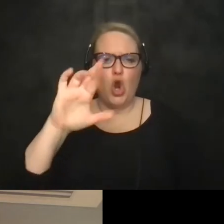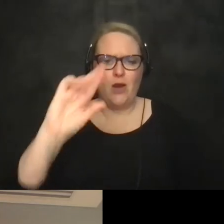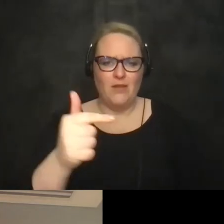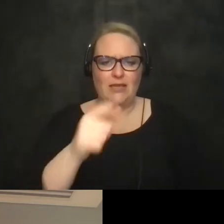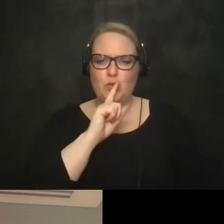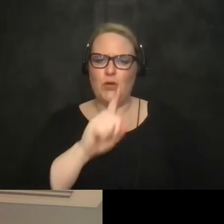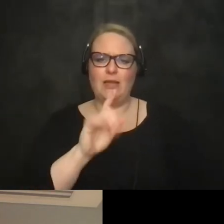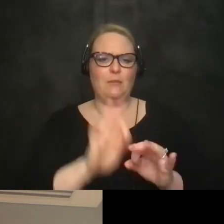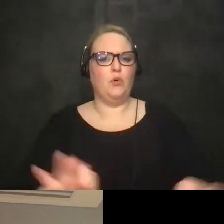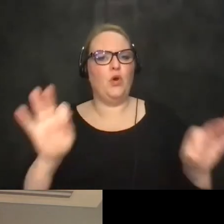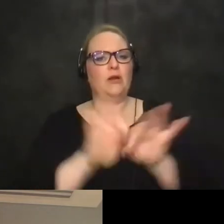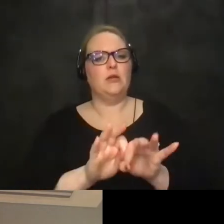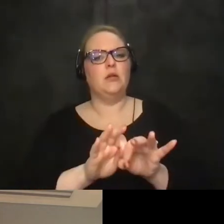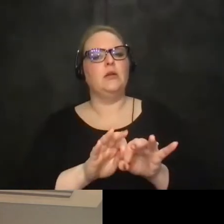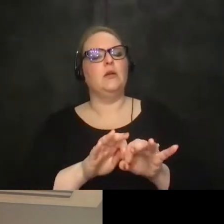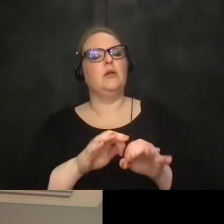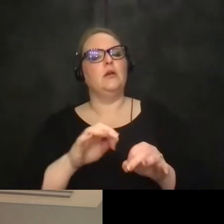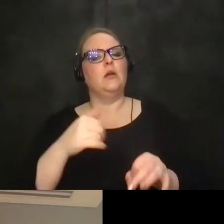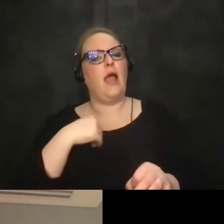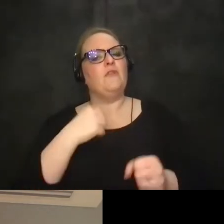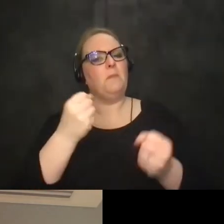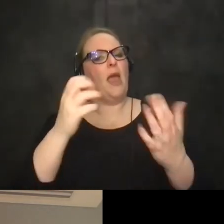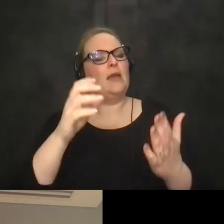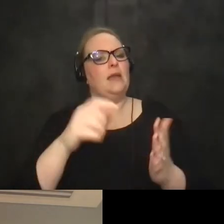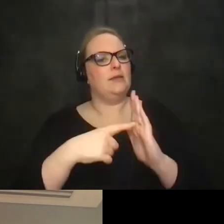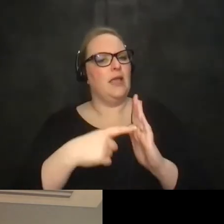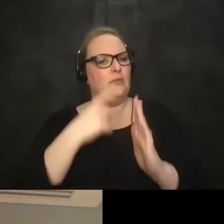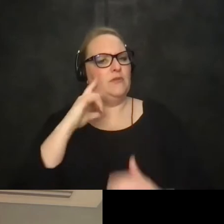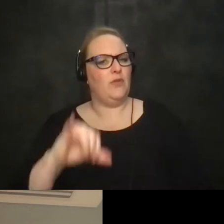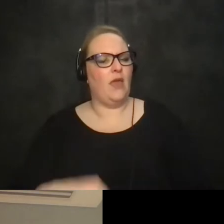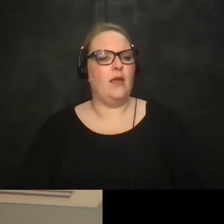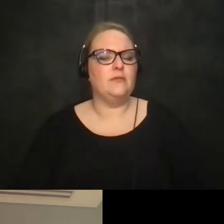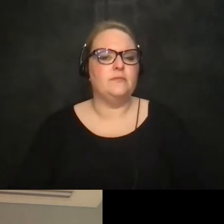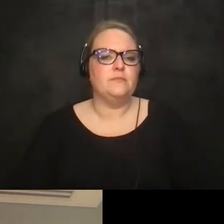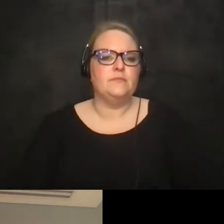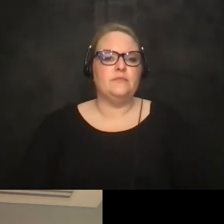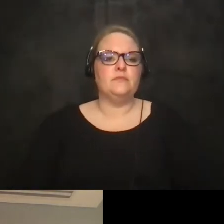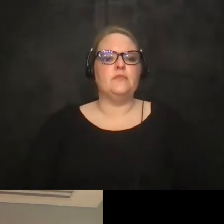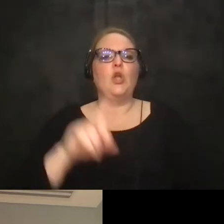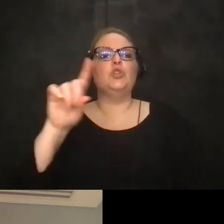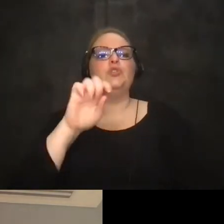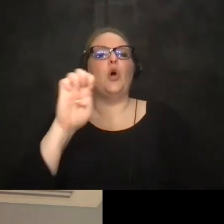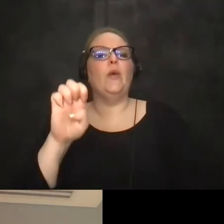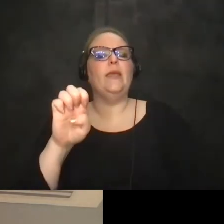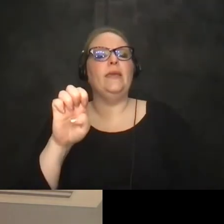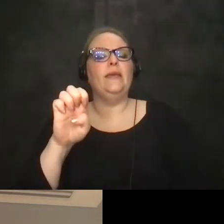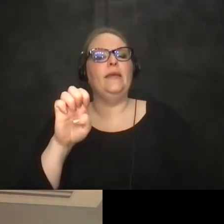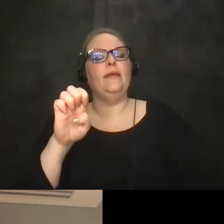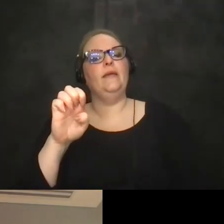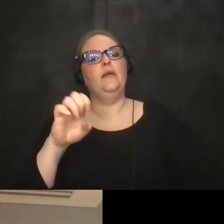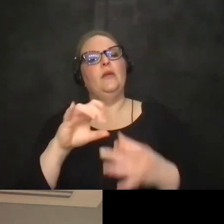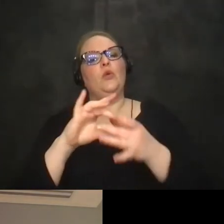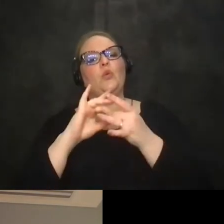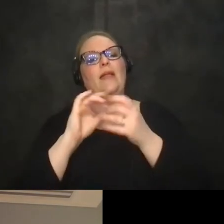um we have many other examples of that as well pretty good and zoe i mean in terms of that